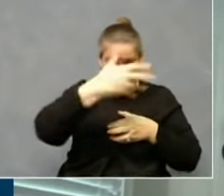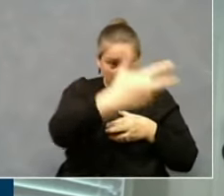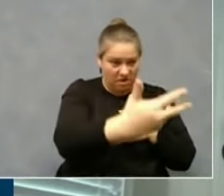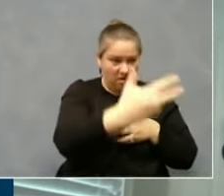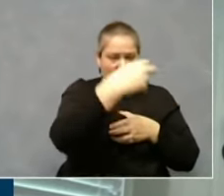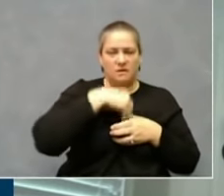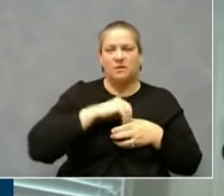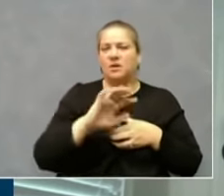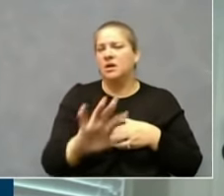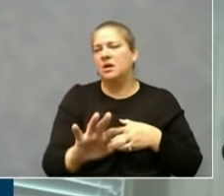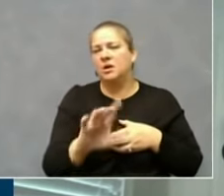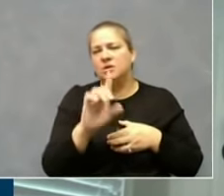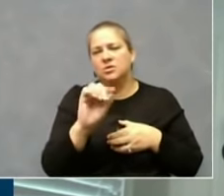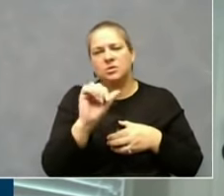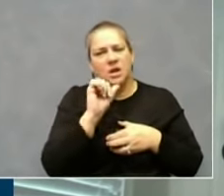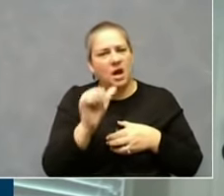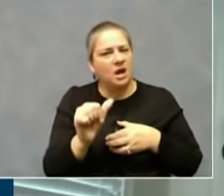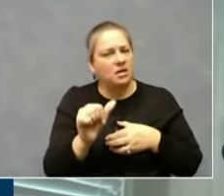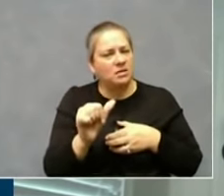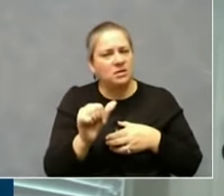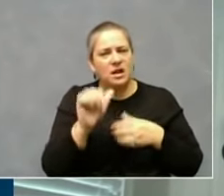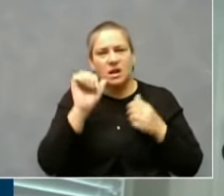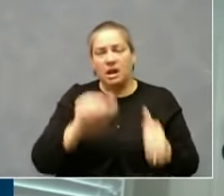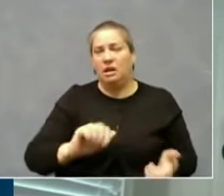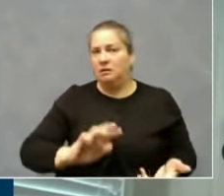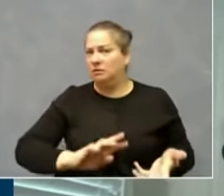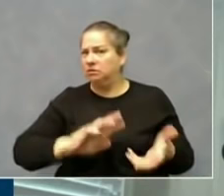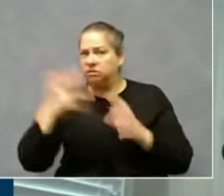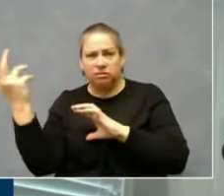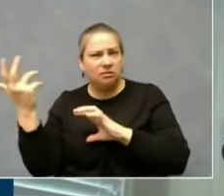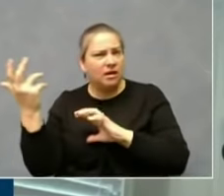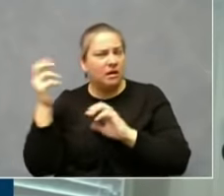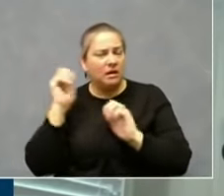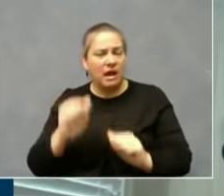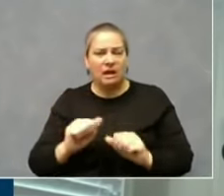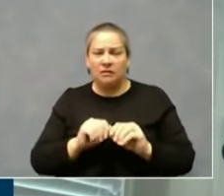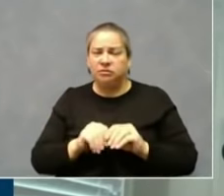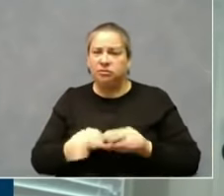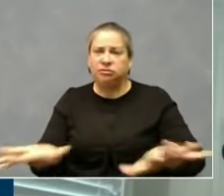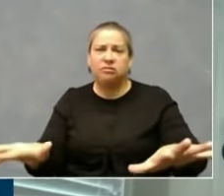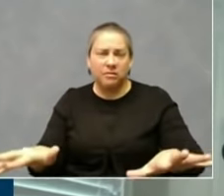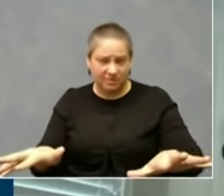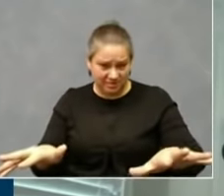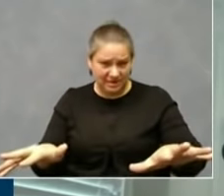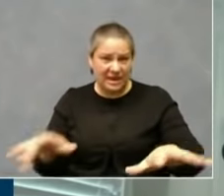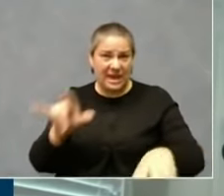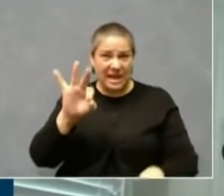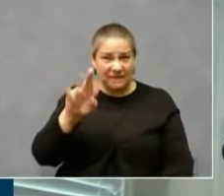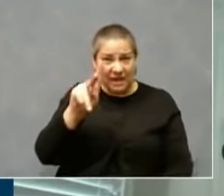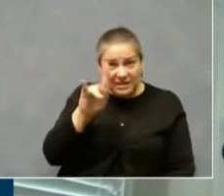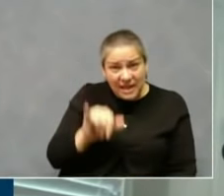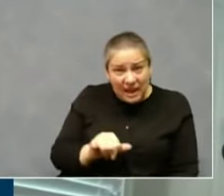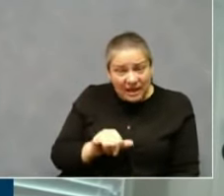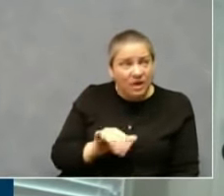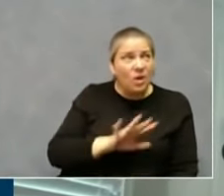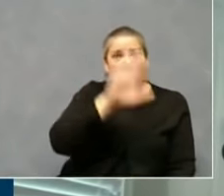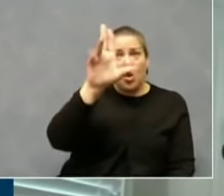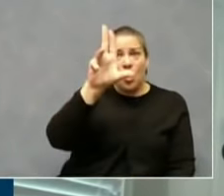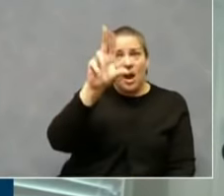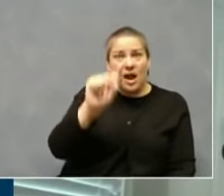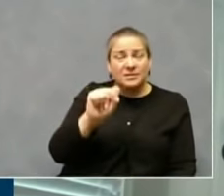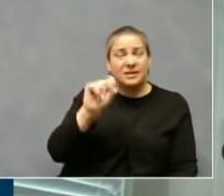disaster. If people in Kentucky and around the country get together in anything that looks remotely like traditional Thanksgiving,